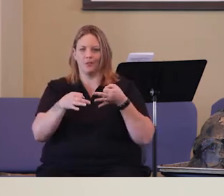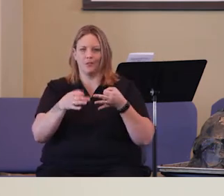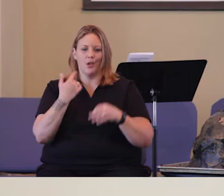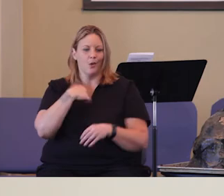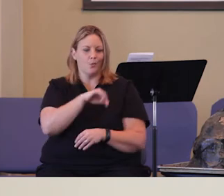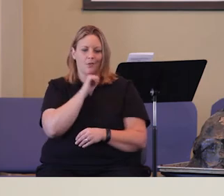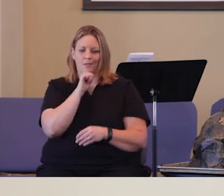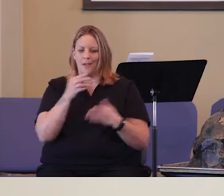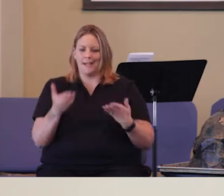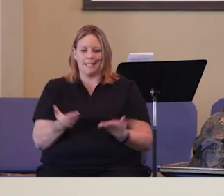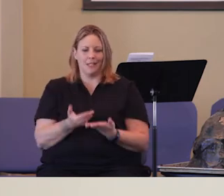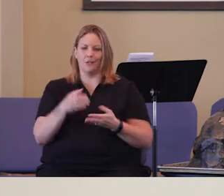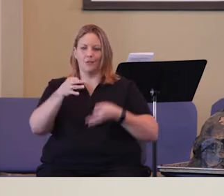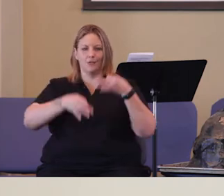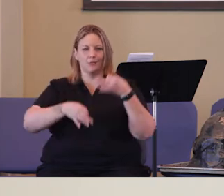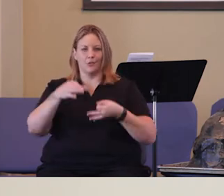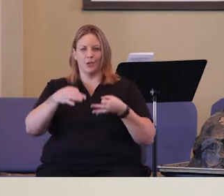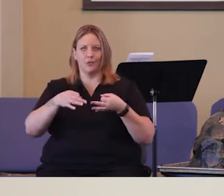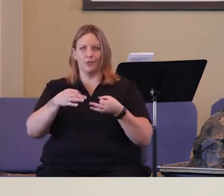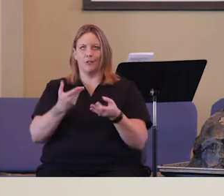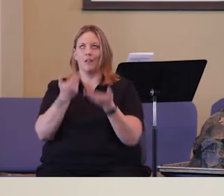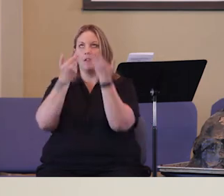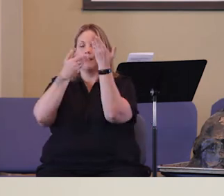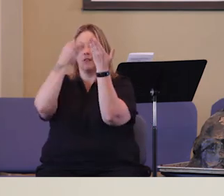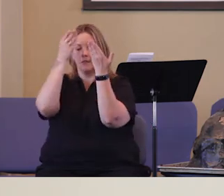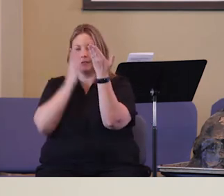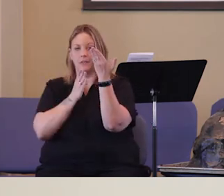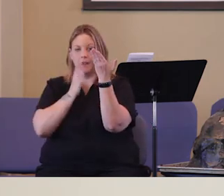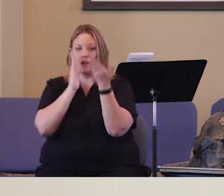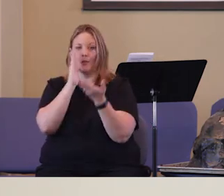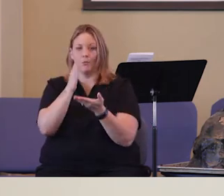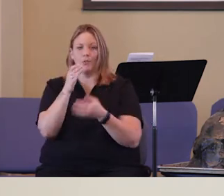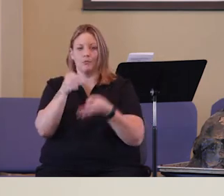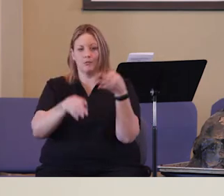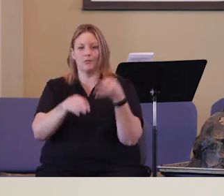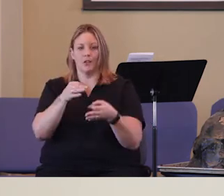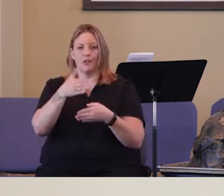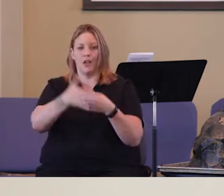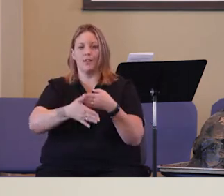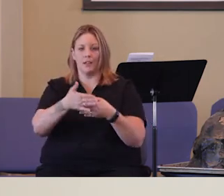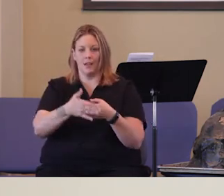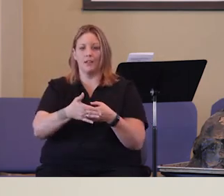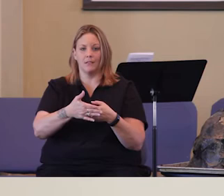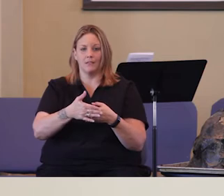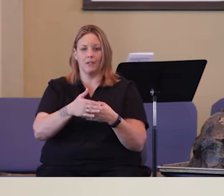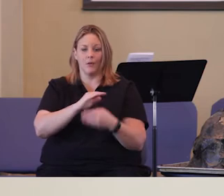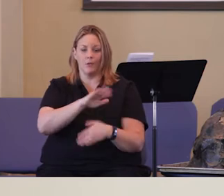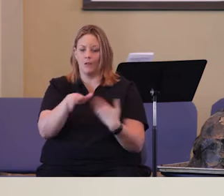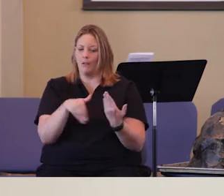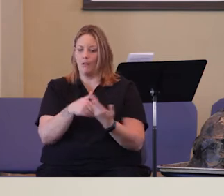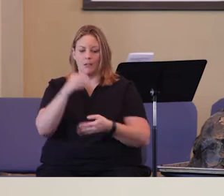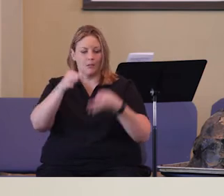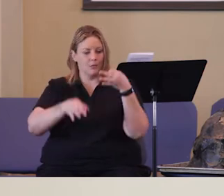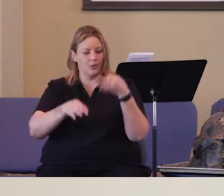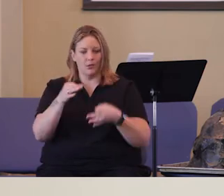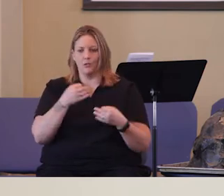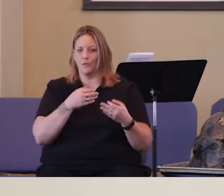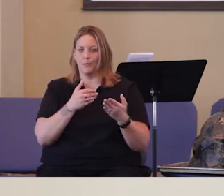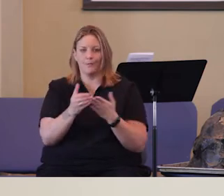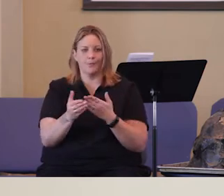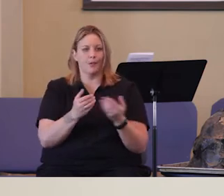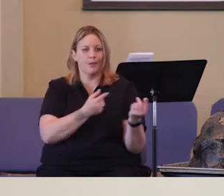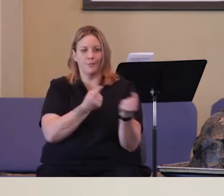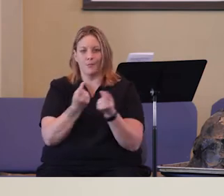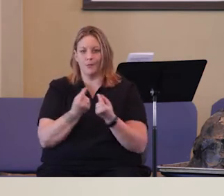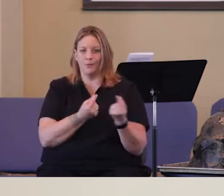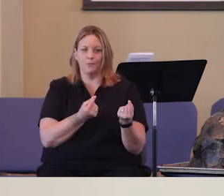But then we become the judge. We're not here to judge people. God's going to judge everybody at the end. At